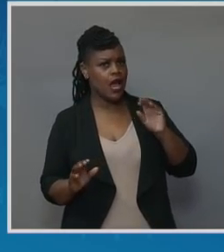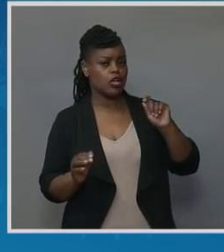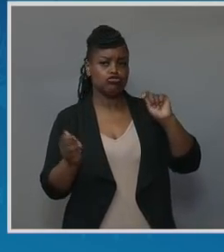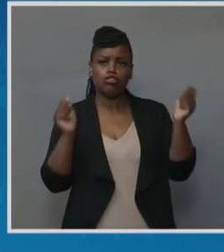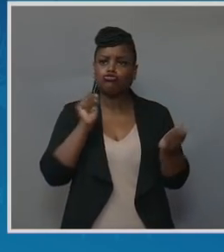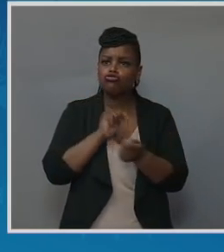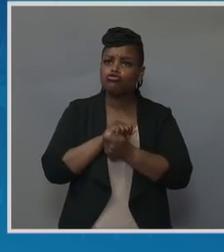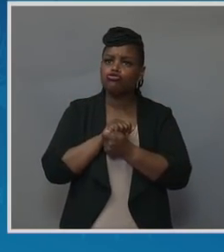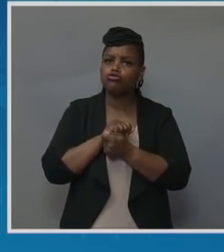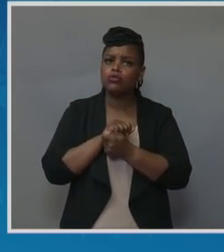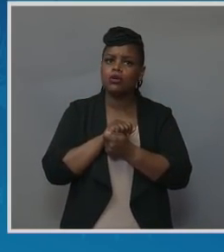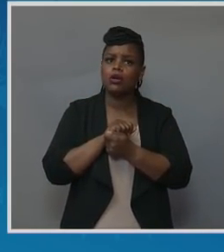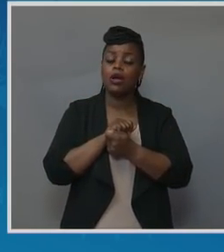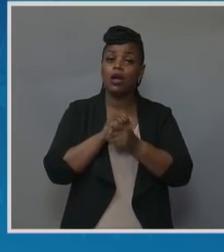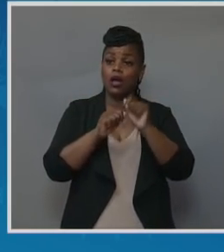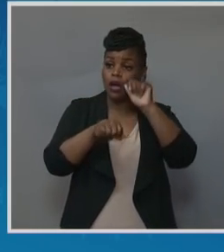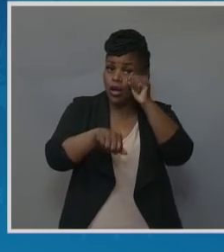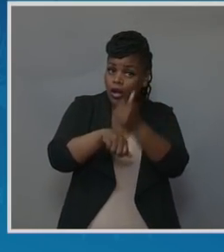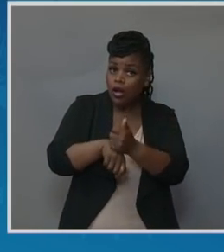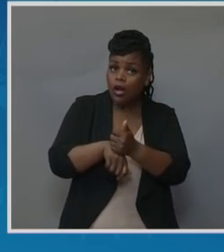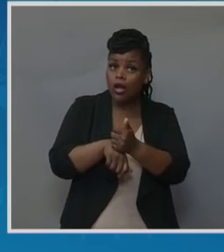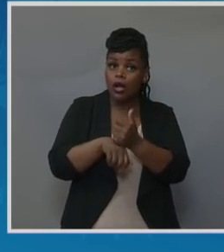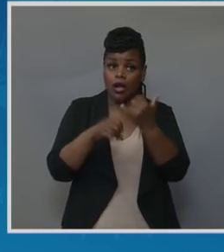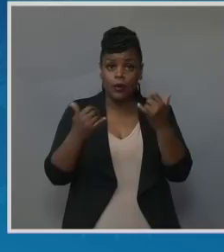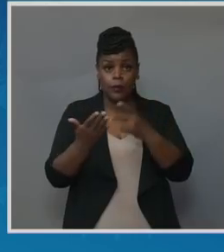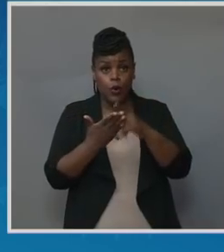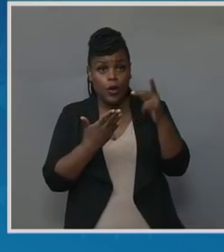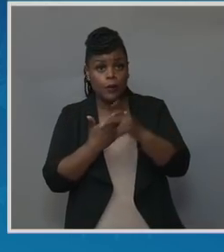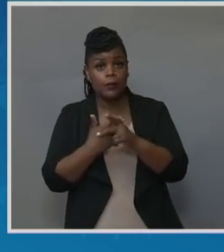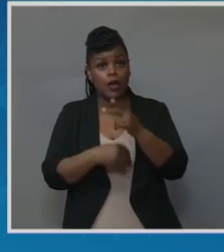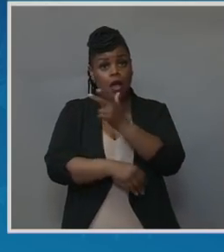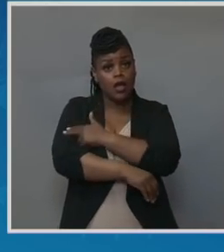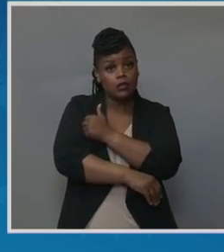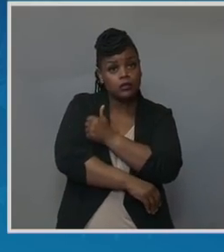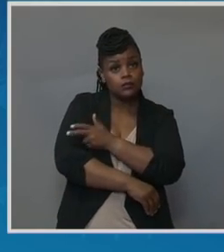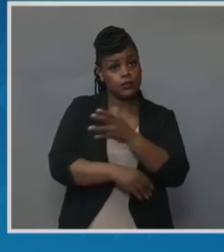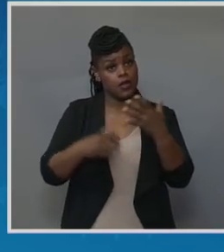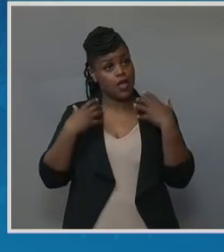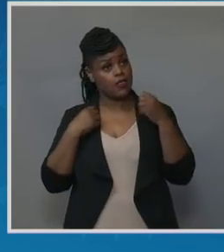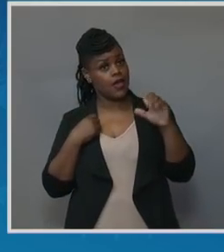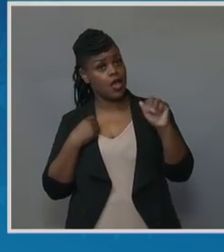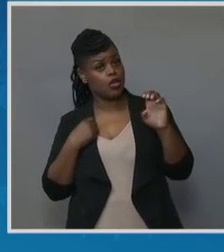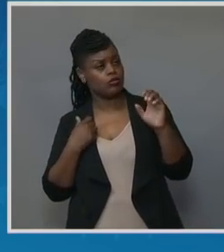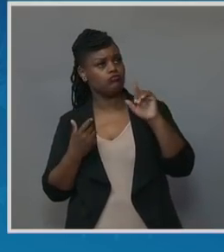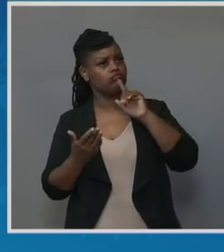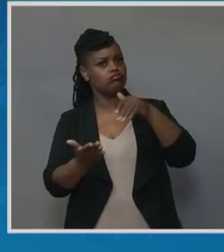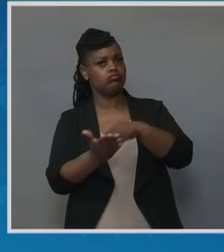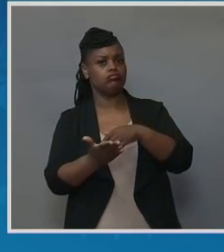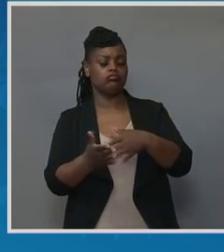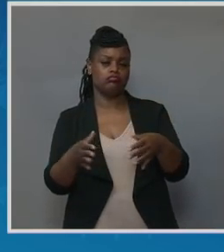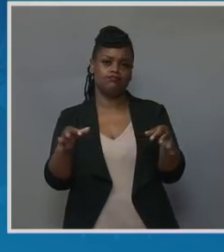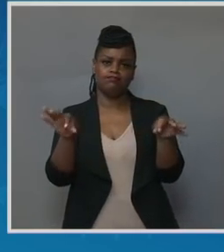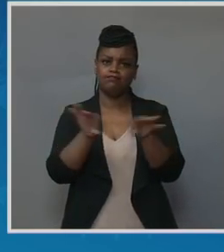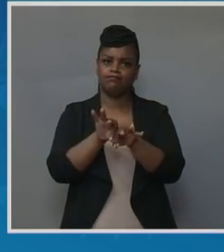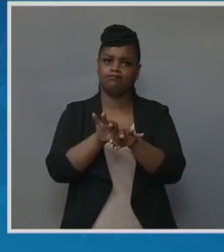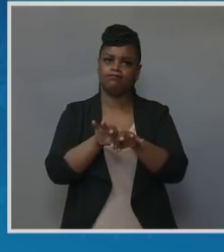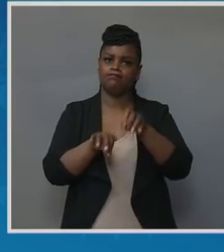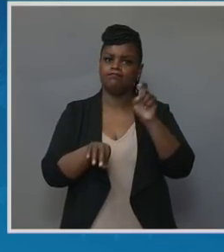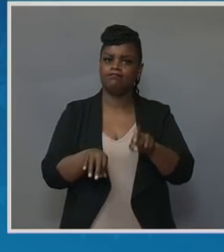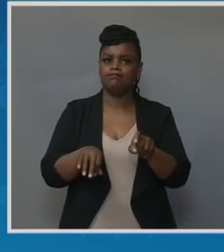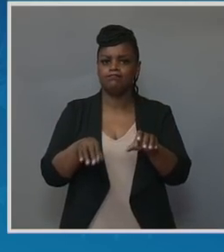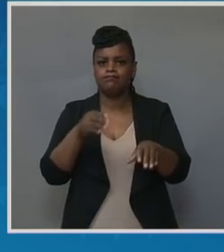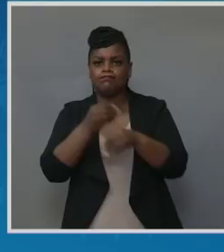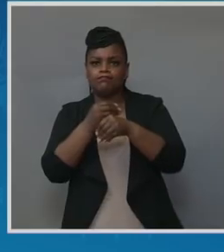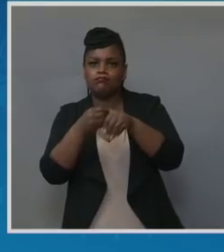these in hospitals and healthcare systems is a really important first step. I hope that we also add trainings around explicit bias.